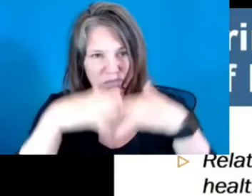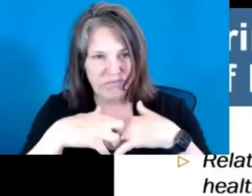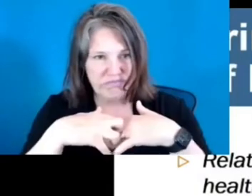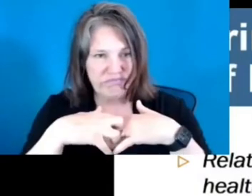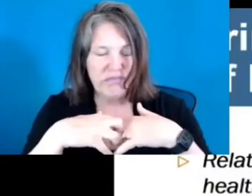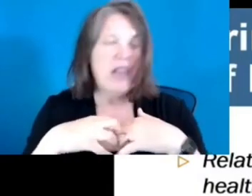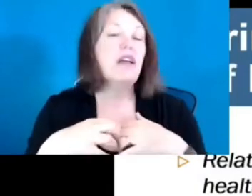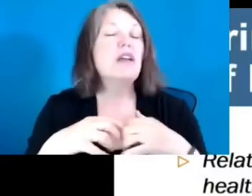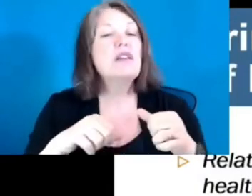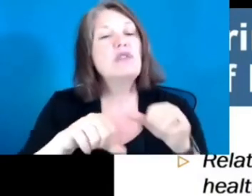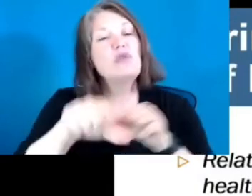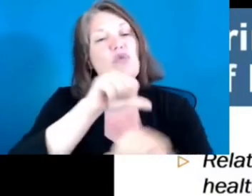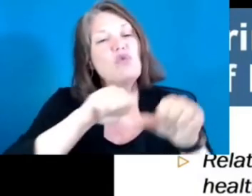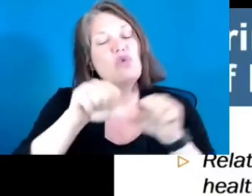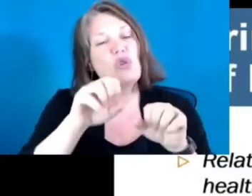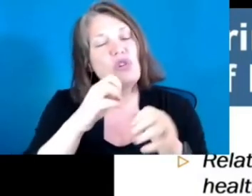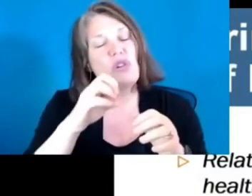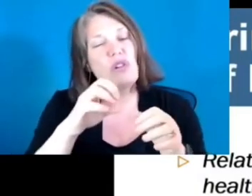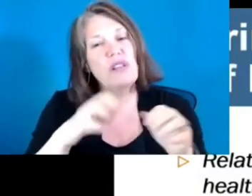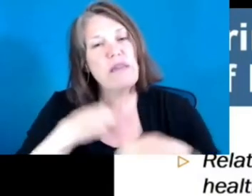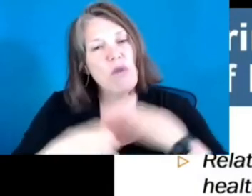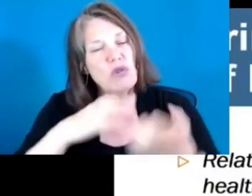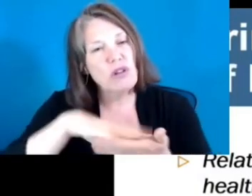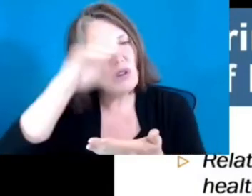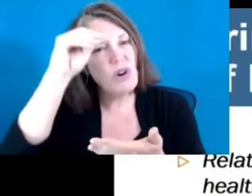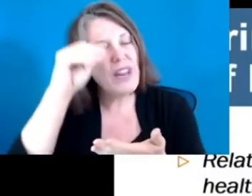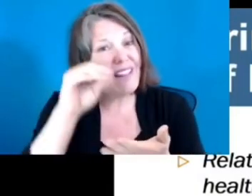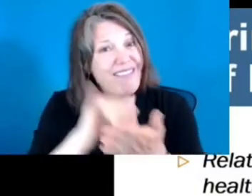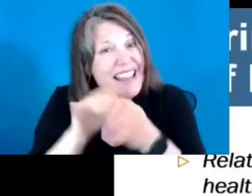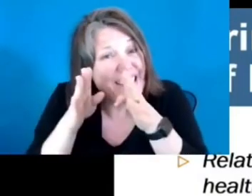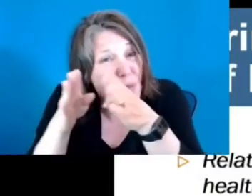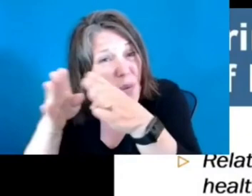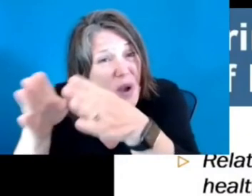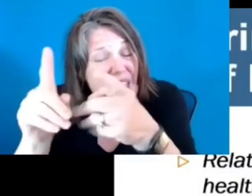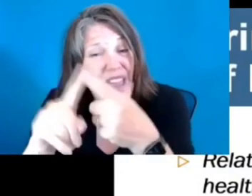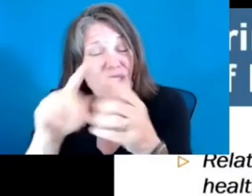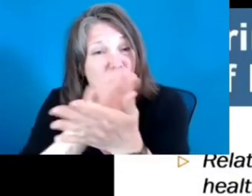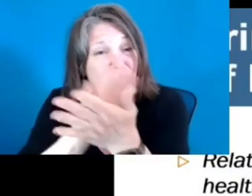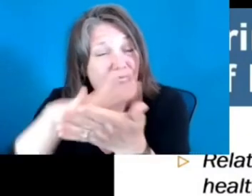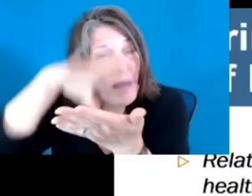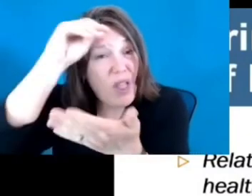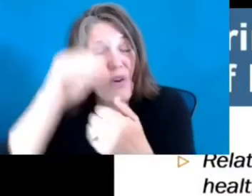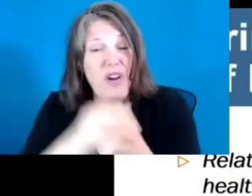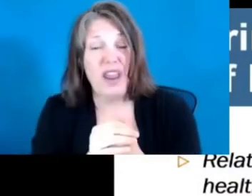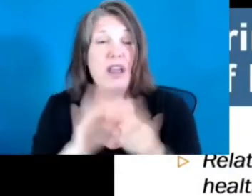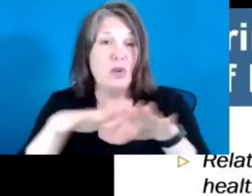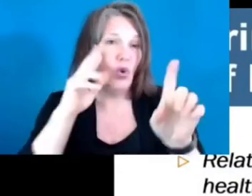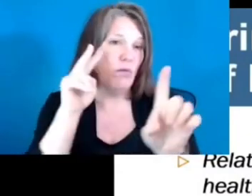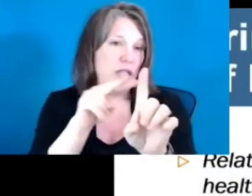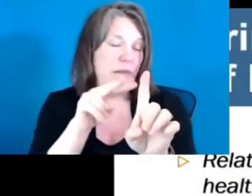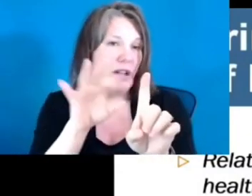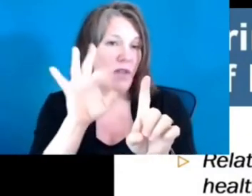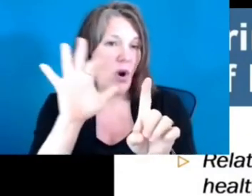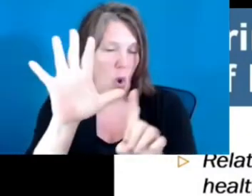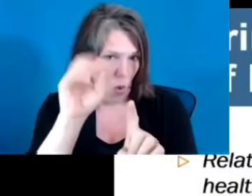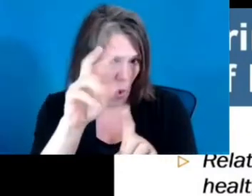to academic learning. Students' perceptions of their own ability influence learning. So if schools see